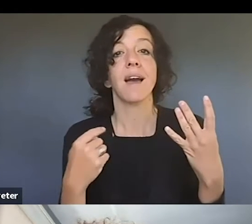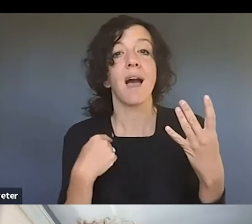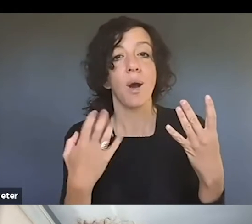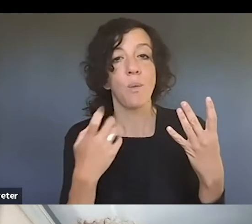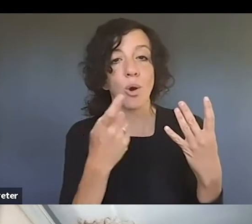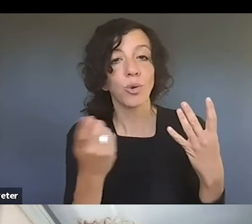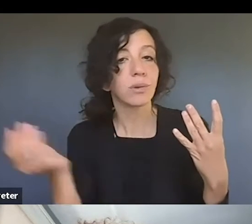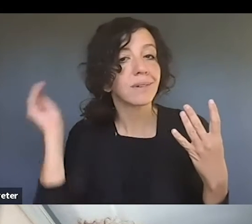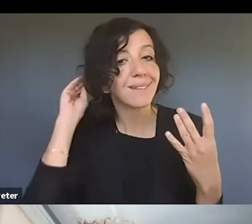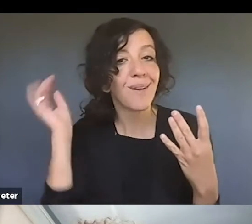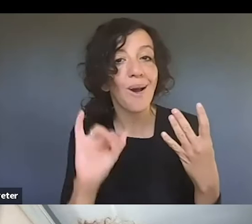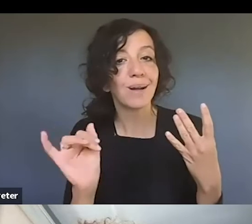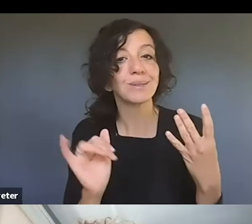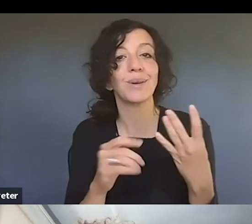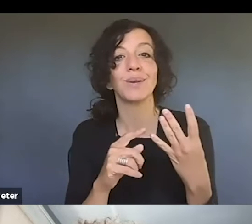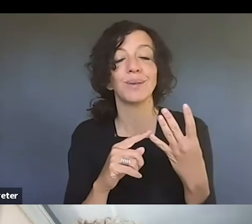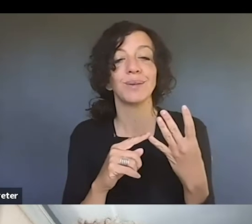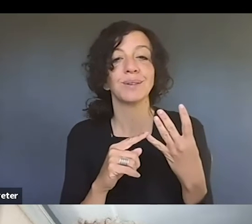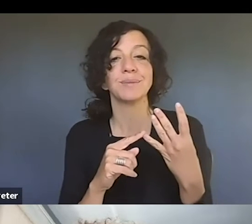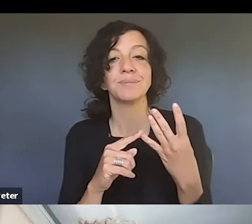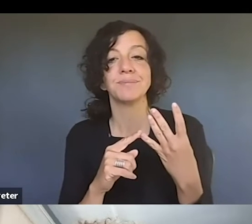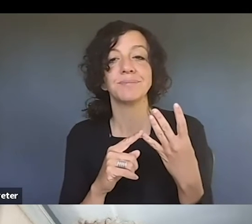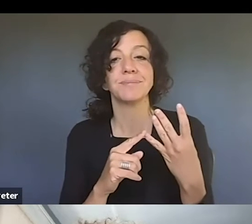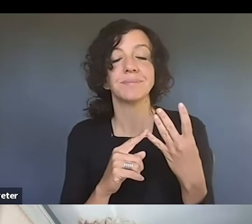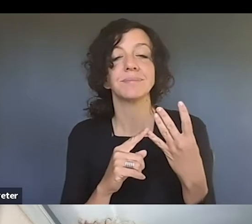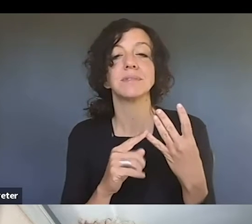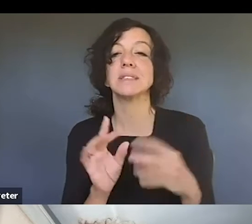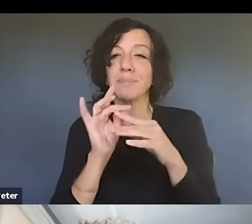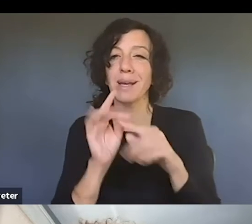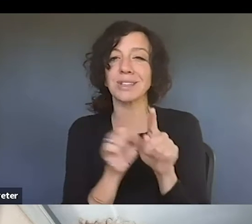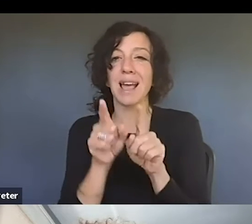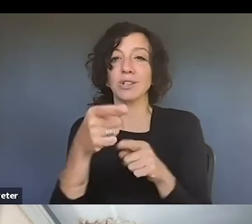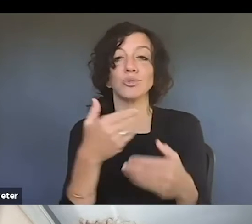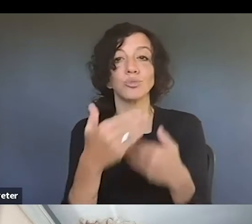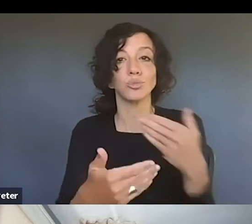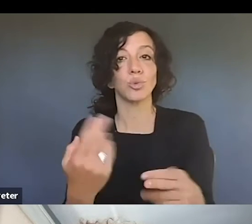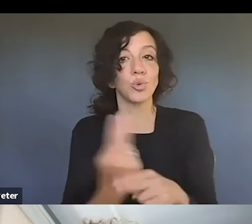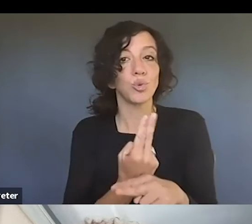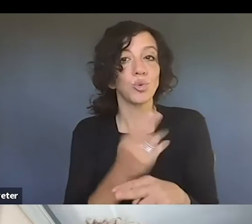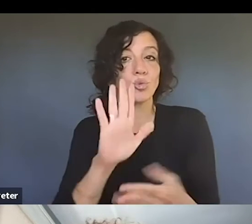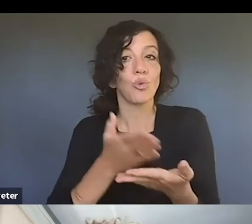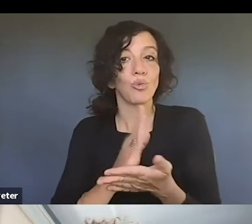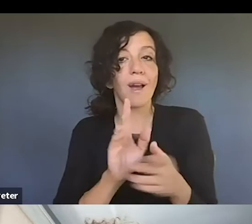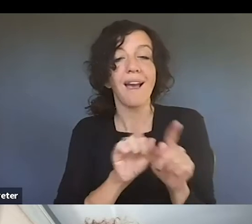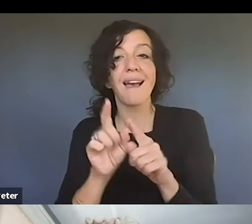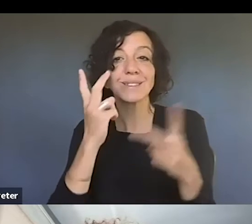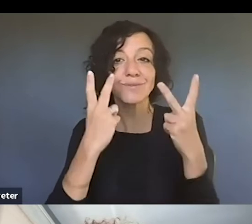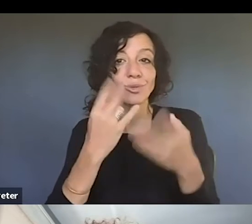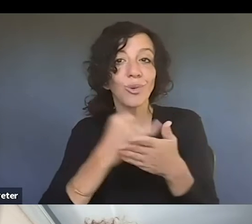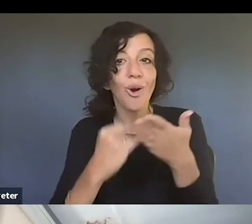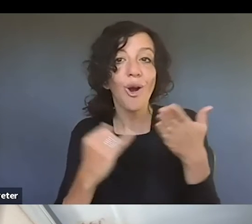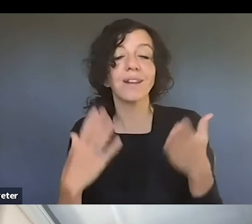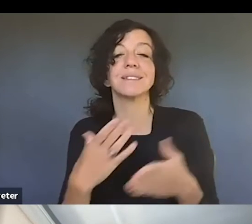because it's important to think about as you are exercising your rights as a visual artist, and as you're creating your work,